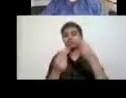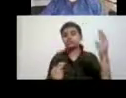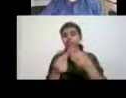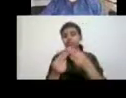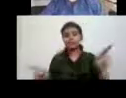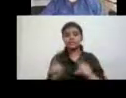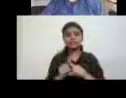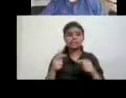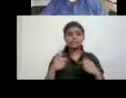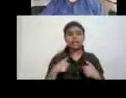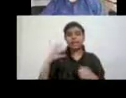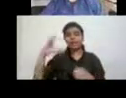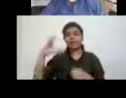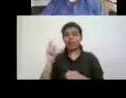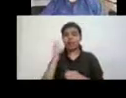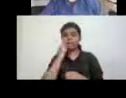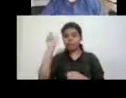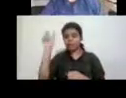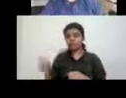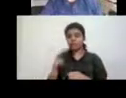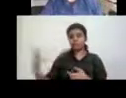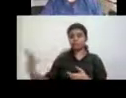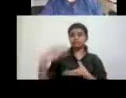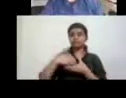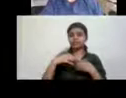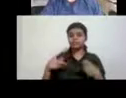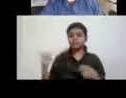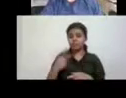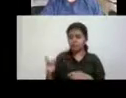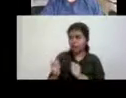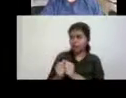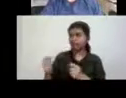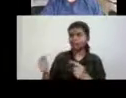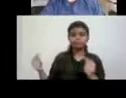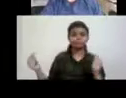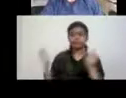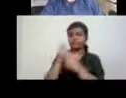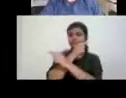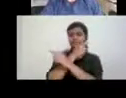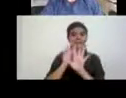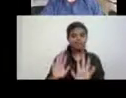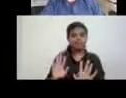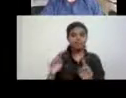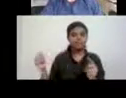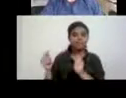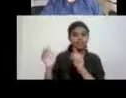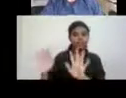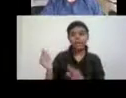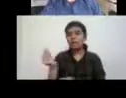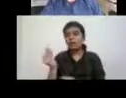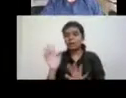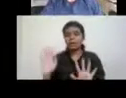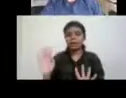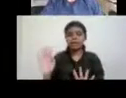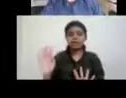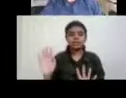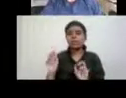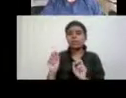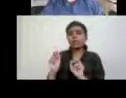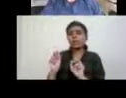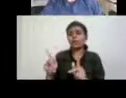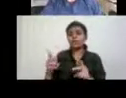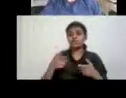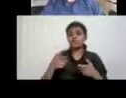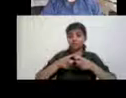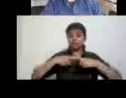me and Colin Barnes, uh, having conflicts over this, but, um, that could be for, you know, if this was going to be a conference